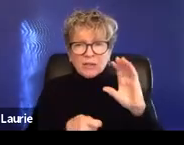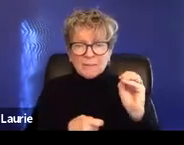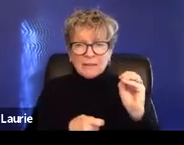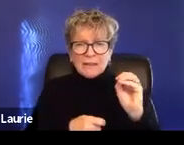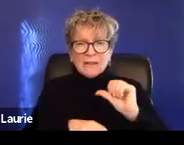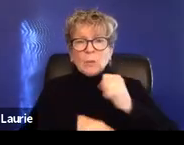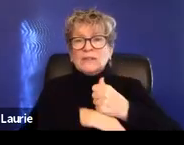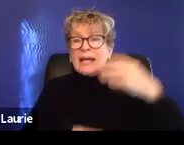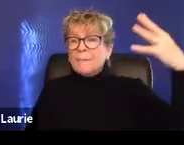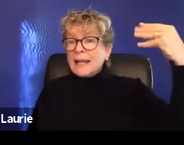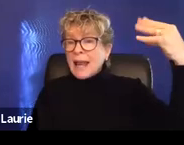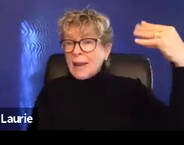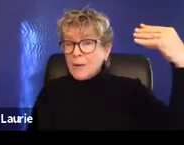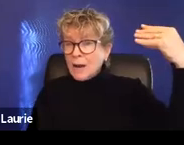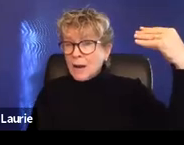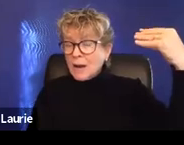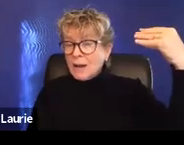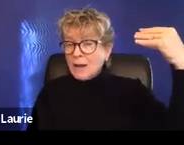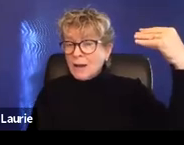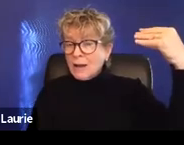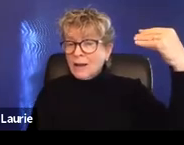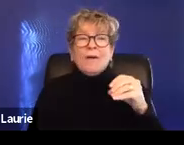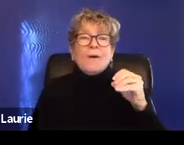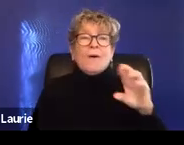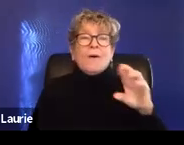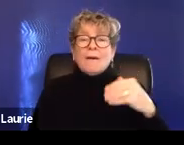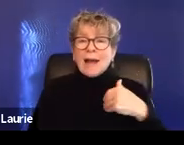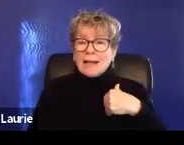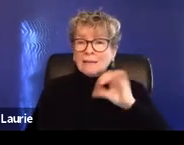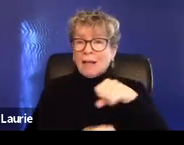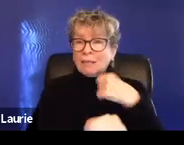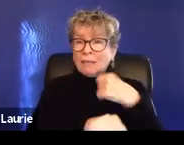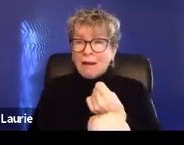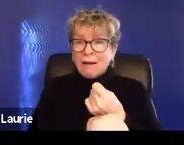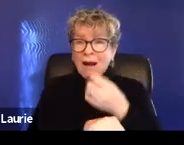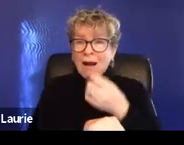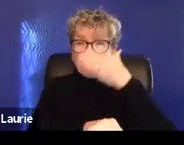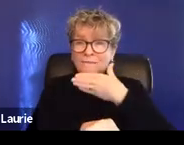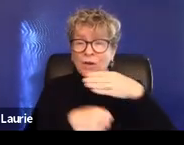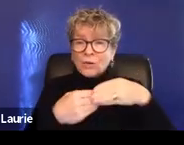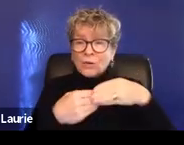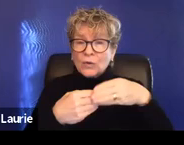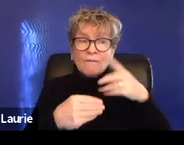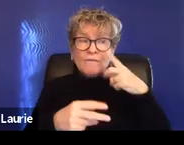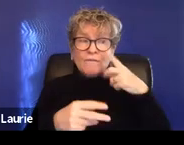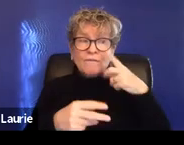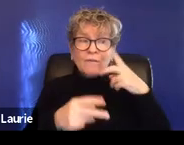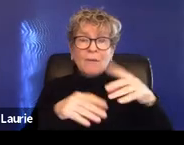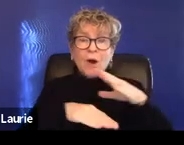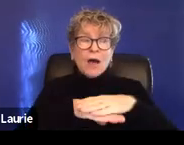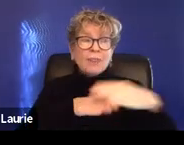cameras, um, or actually has a lock on the front door. So people from the public can't easily access